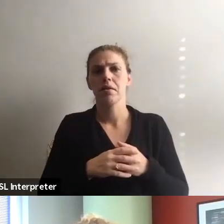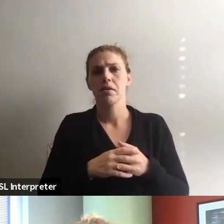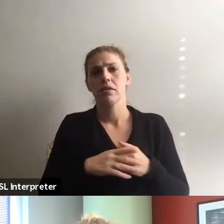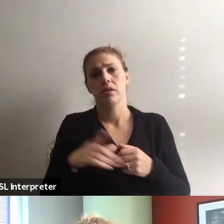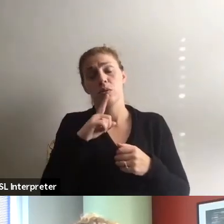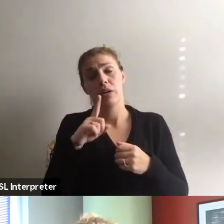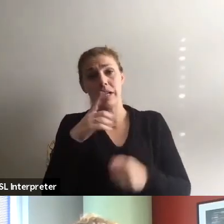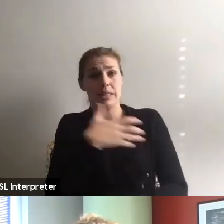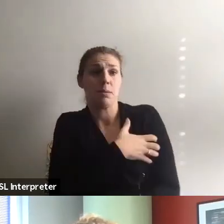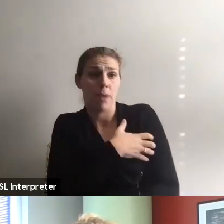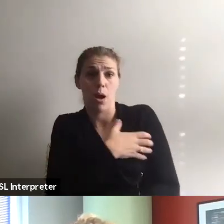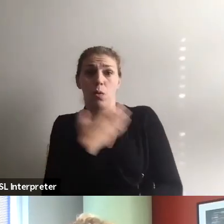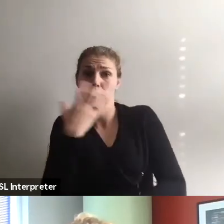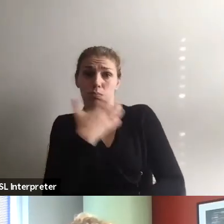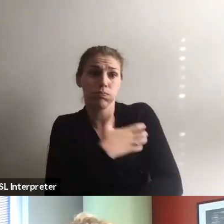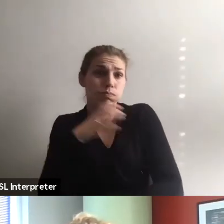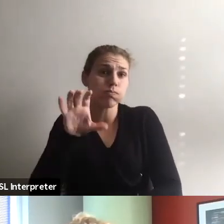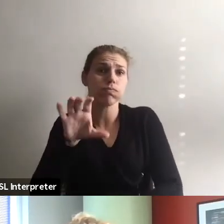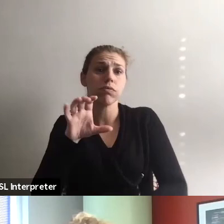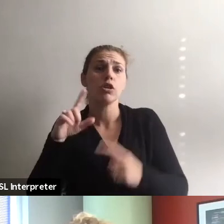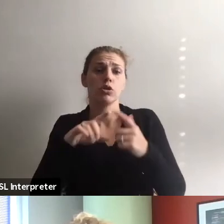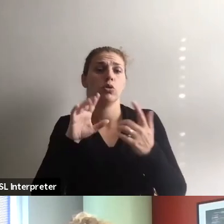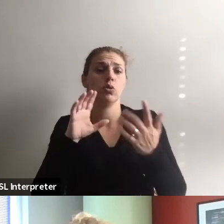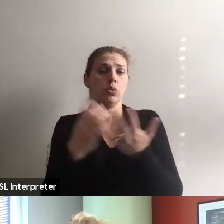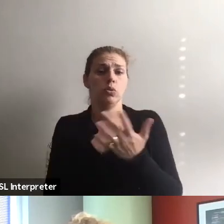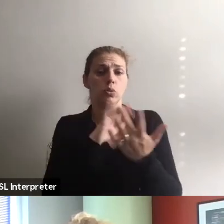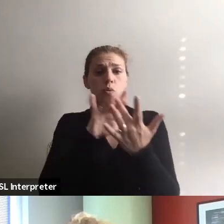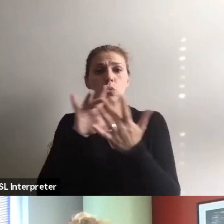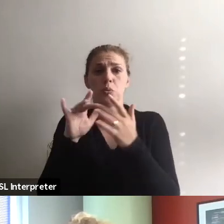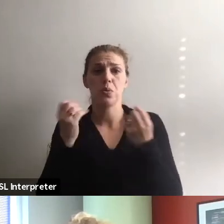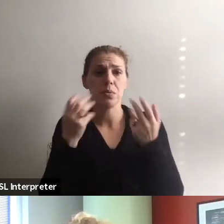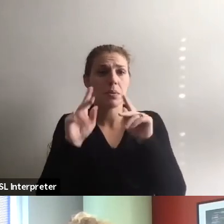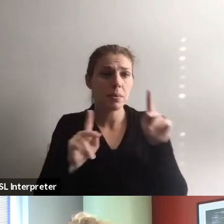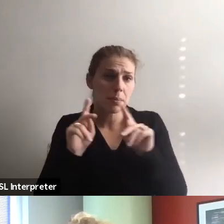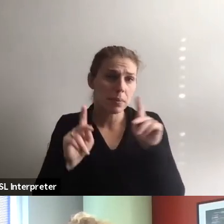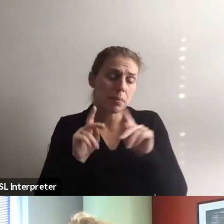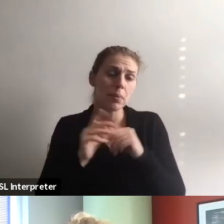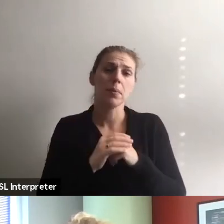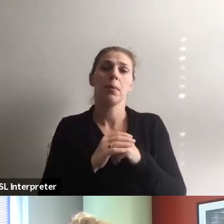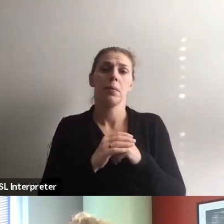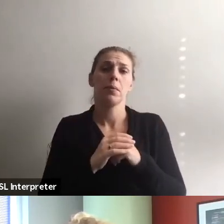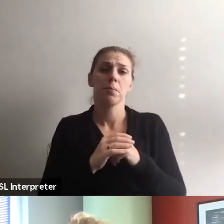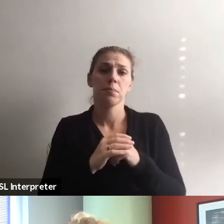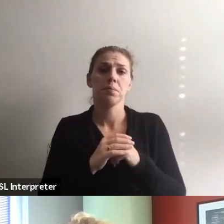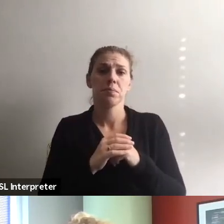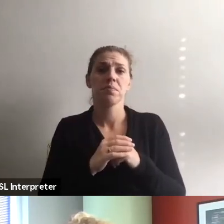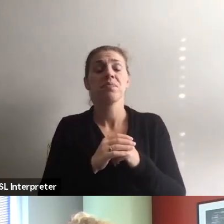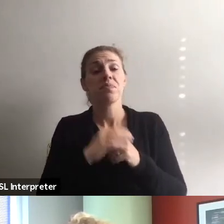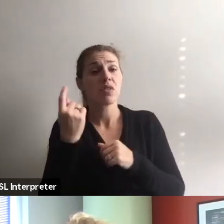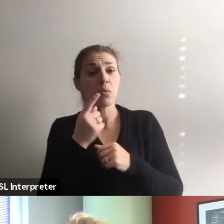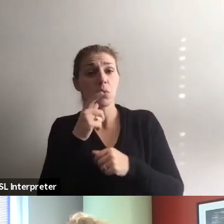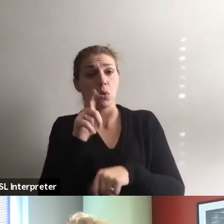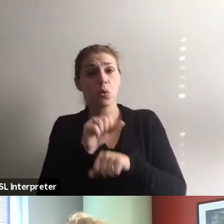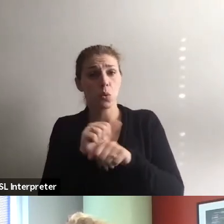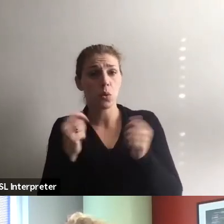an empowering way to reach out to many people in cinema. That's someone that you're working